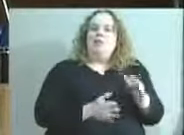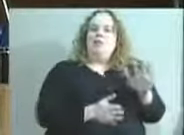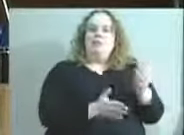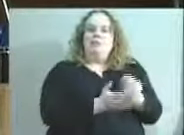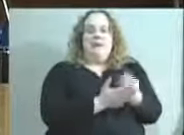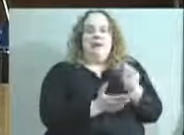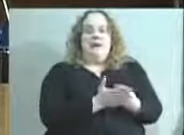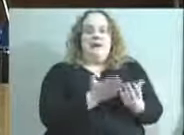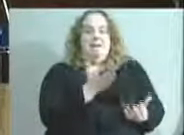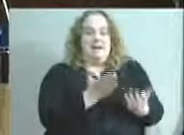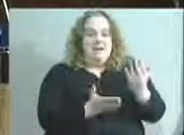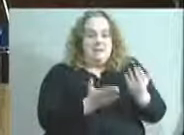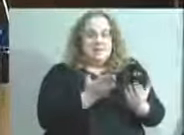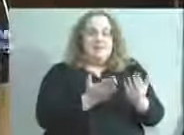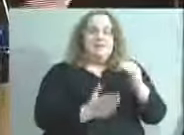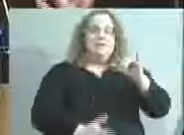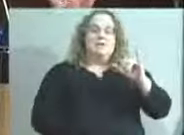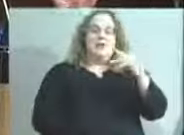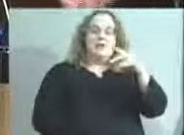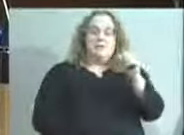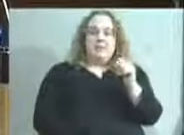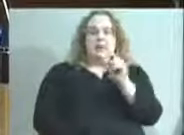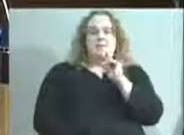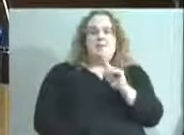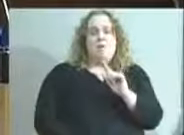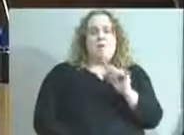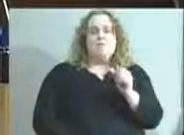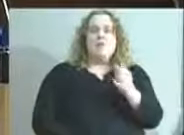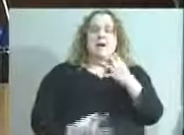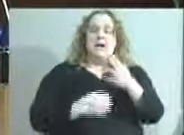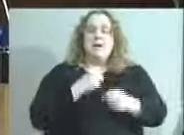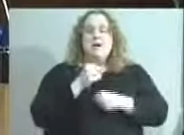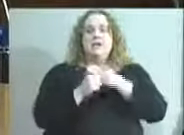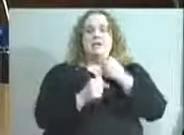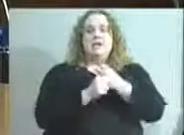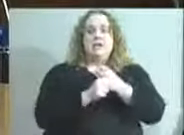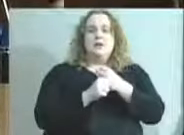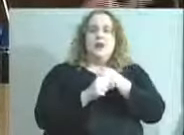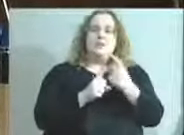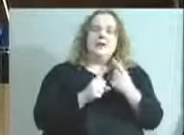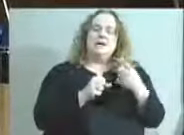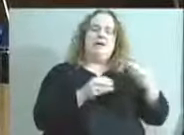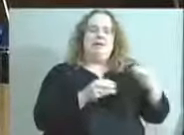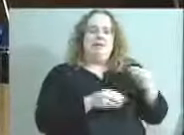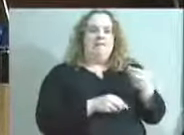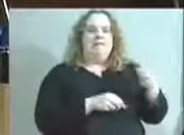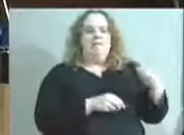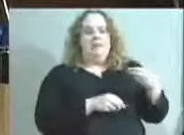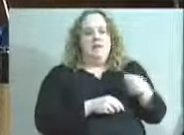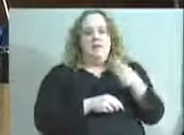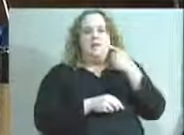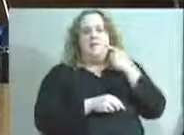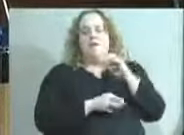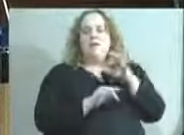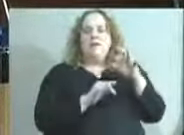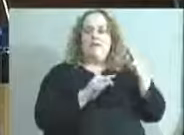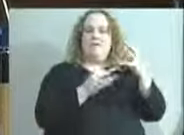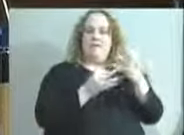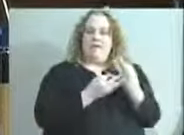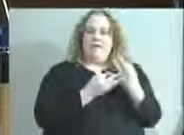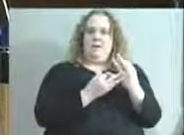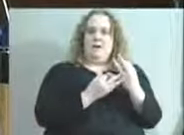The district has, for many years, been supplementing the reductions in the budget for those family resource and